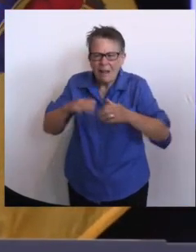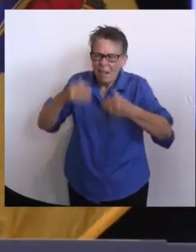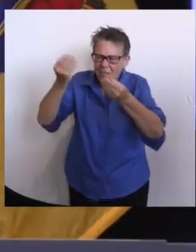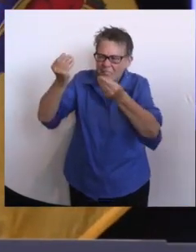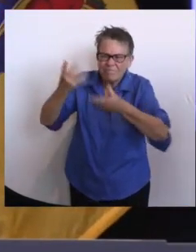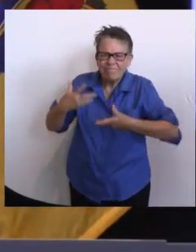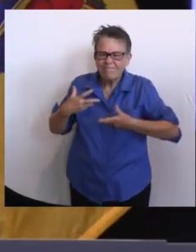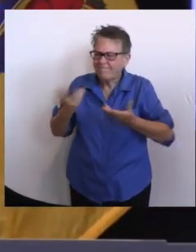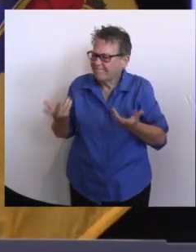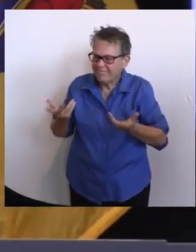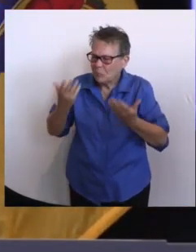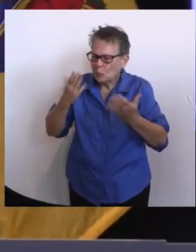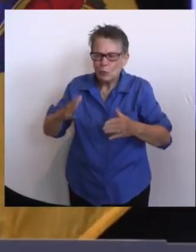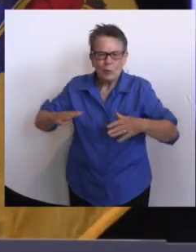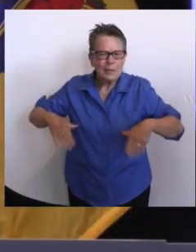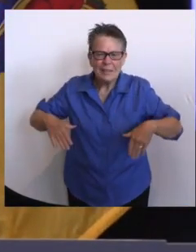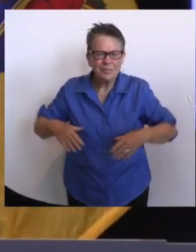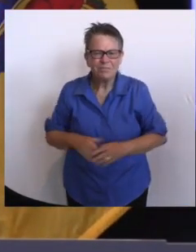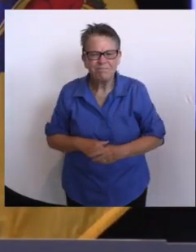to Jersey.